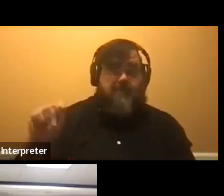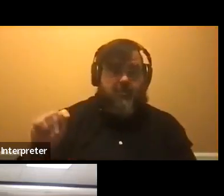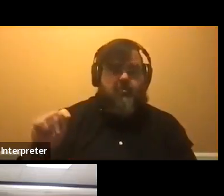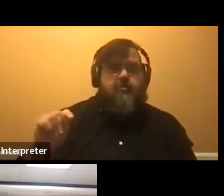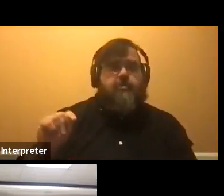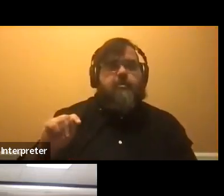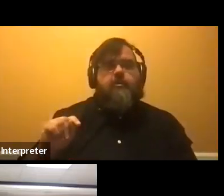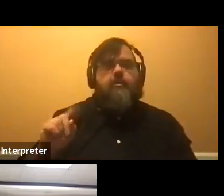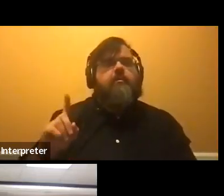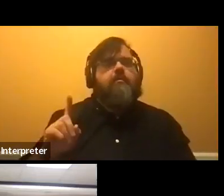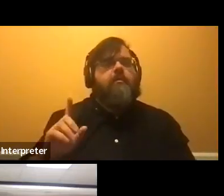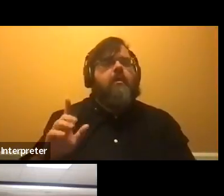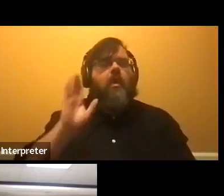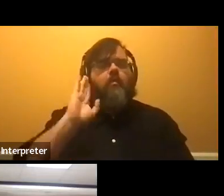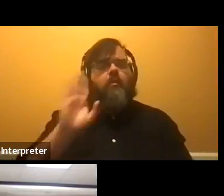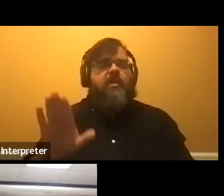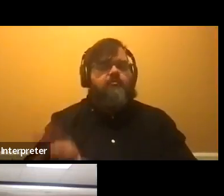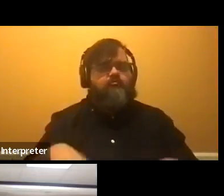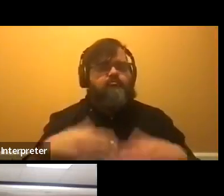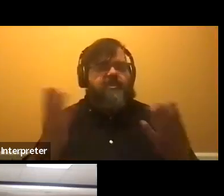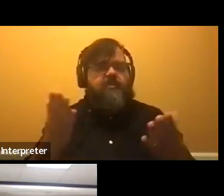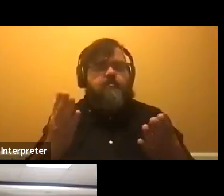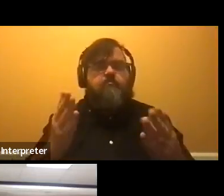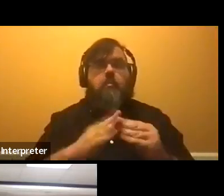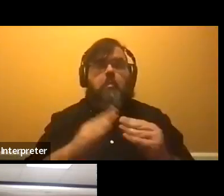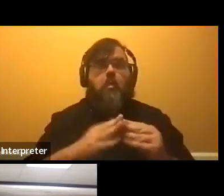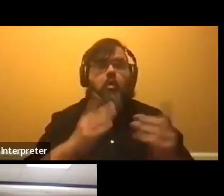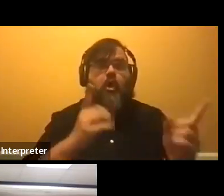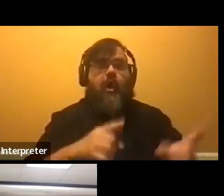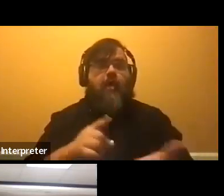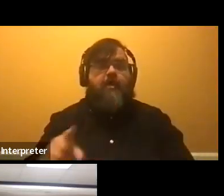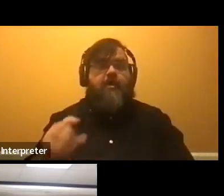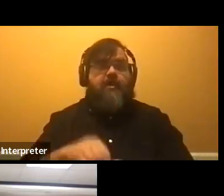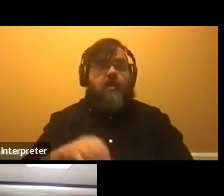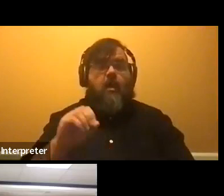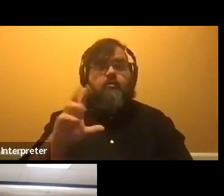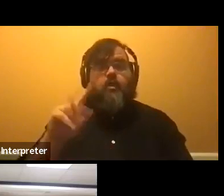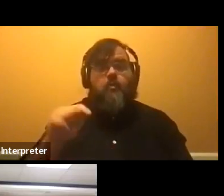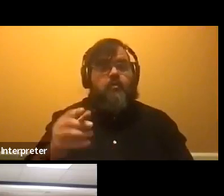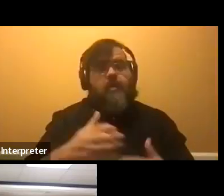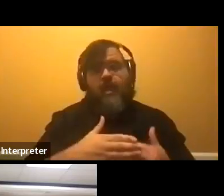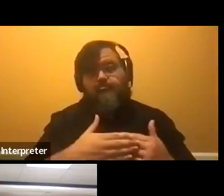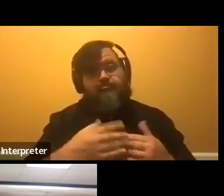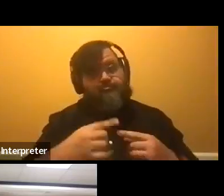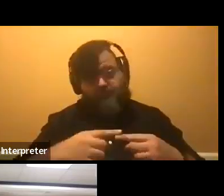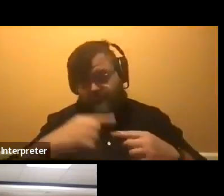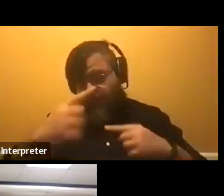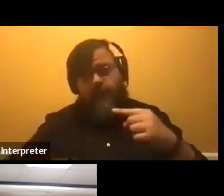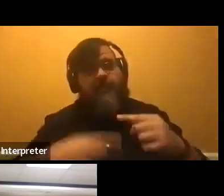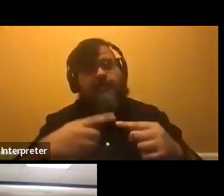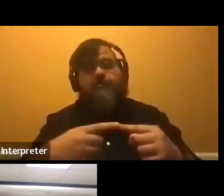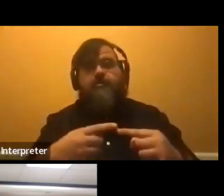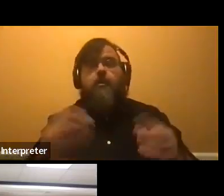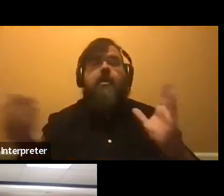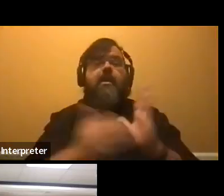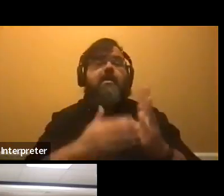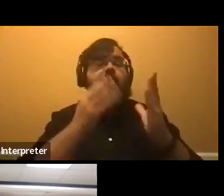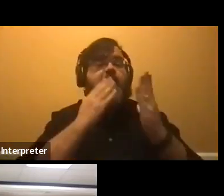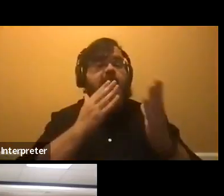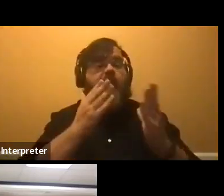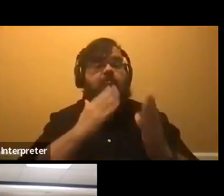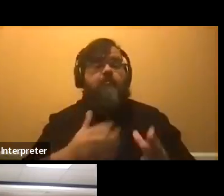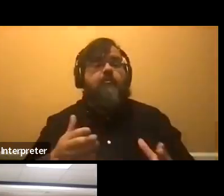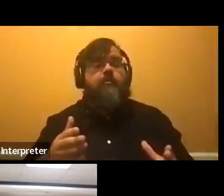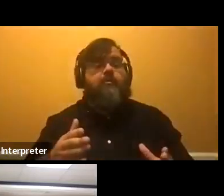we'll, we'll be releasing, um, additional sessions in October and just throughout the year. So again, um, I'm going to say thank you to our panelists